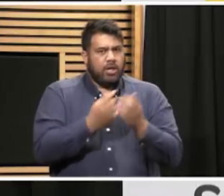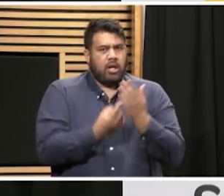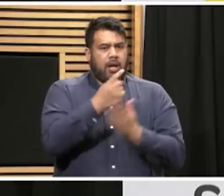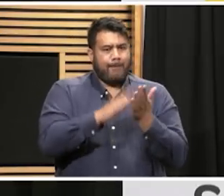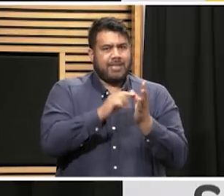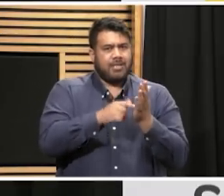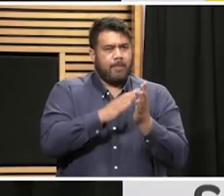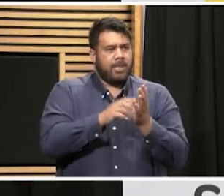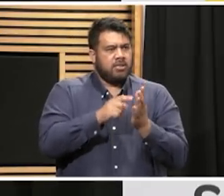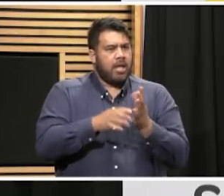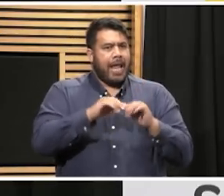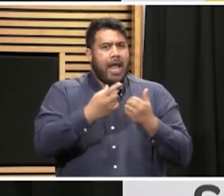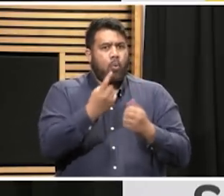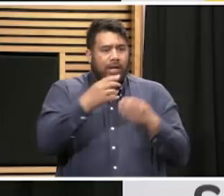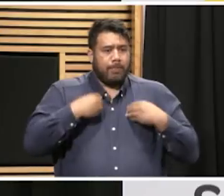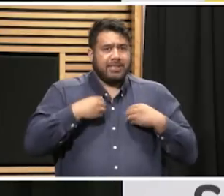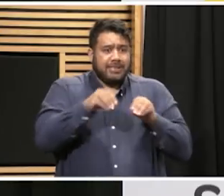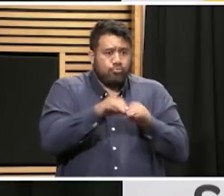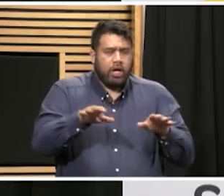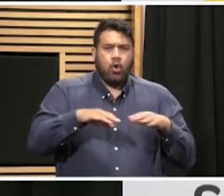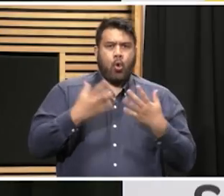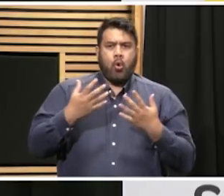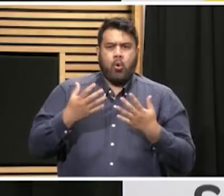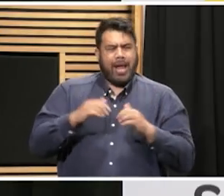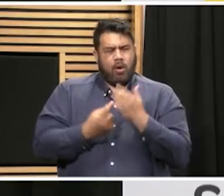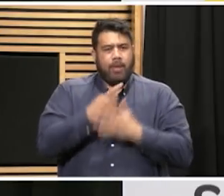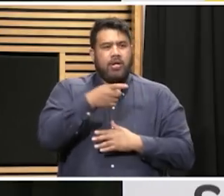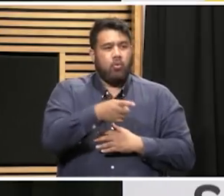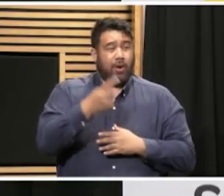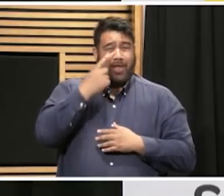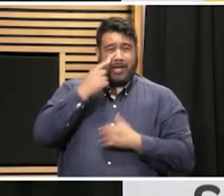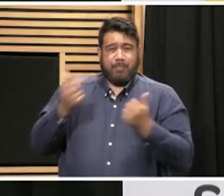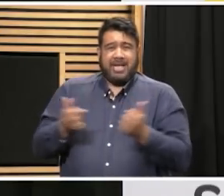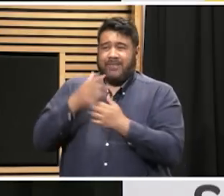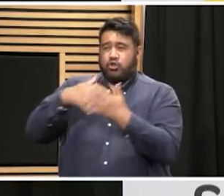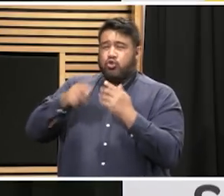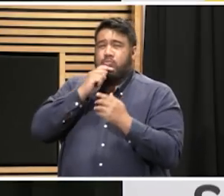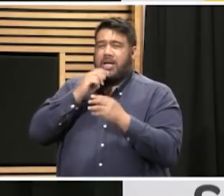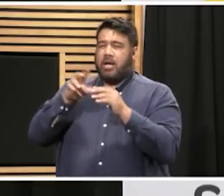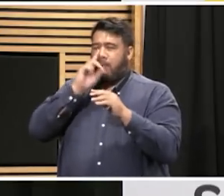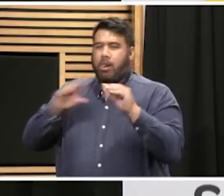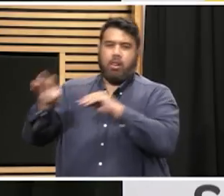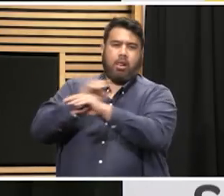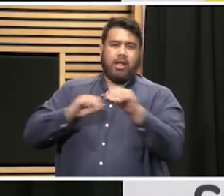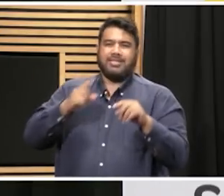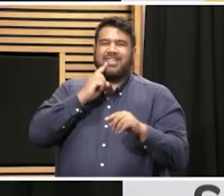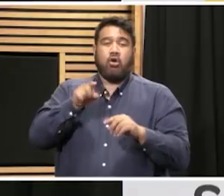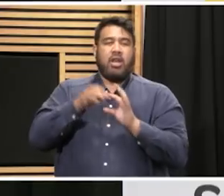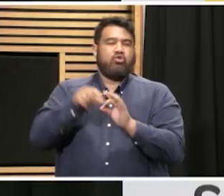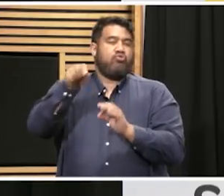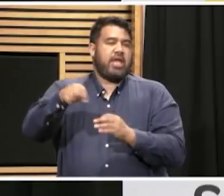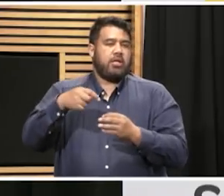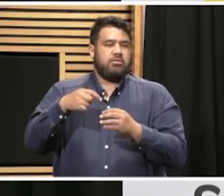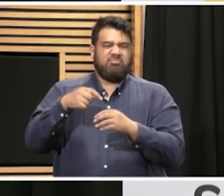business or how did that work? Well, I think there's been social media postings linking it to a specific establishment and